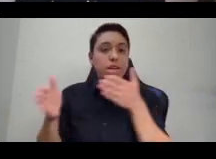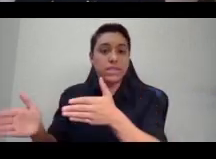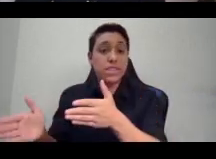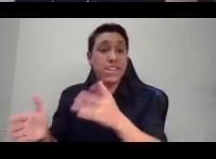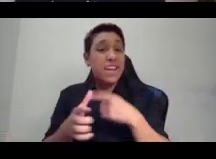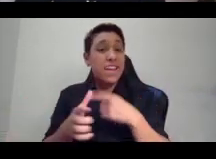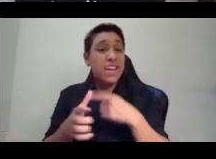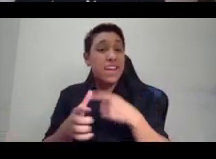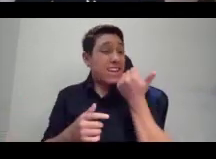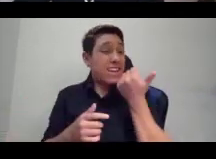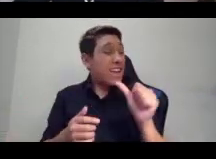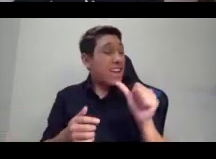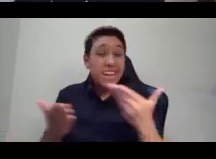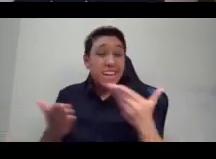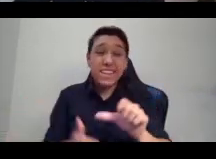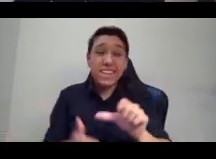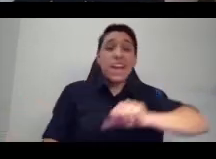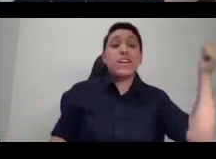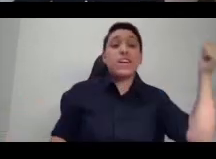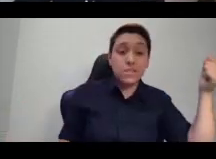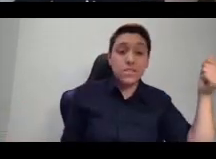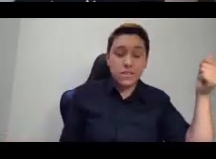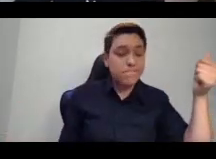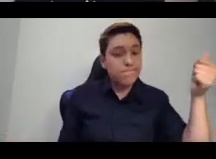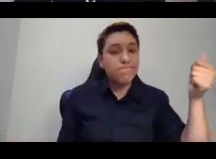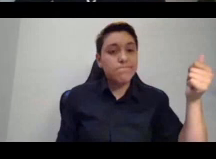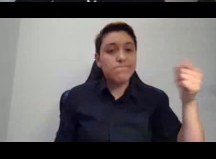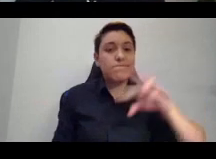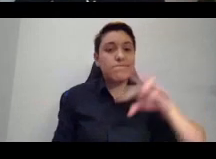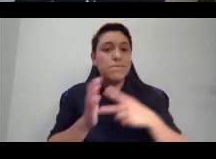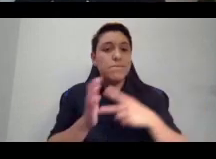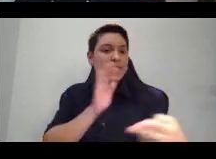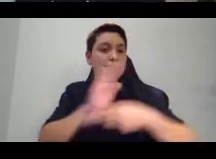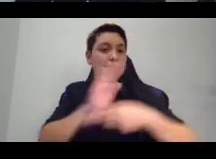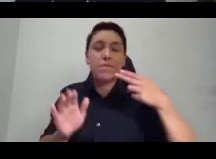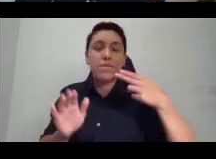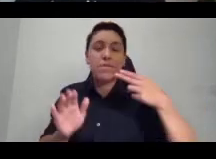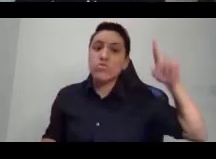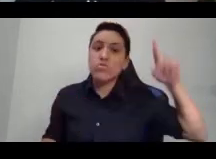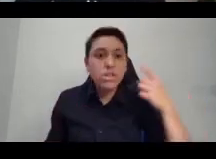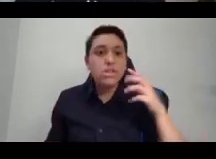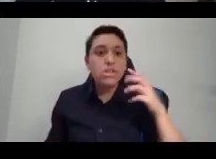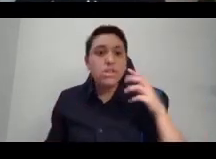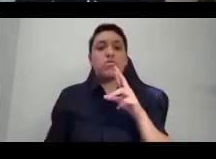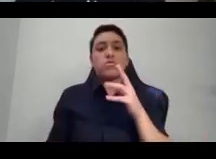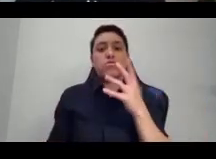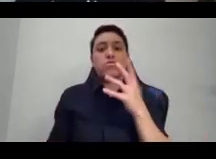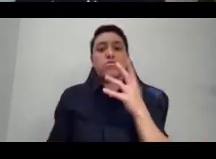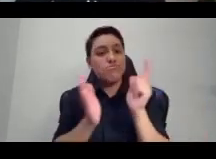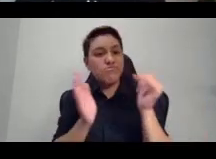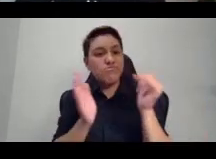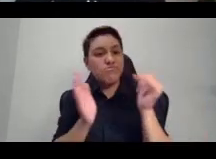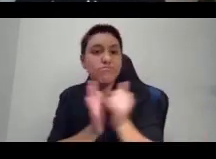criminality, a ridiculousness, and certainly a marginal existence outside of,